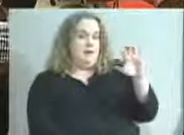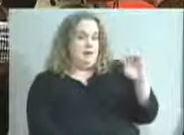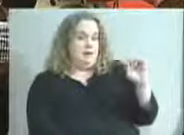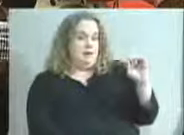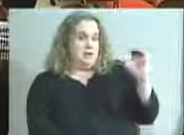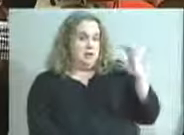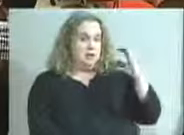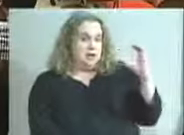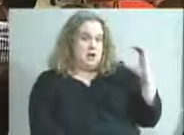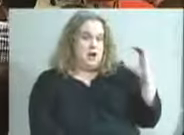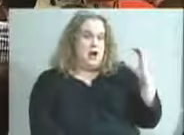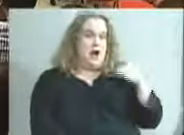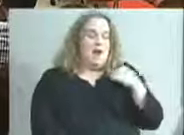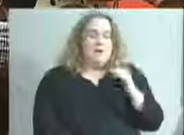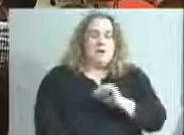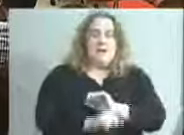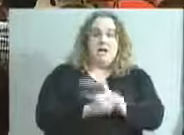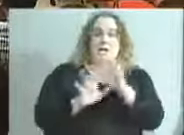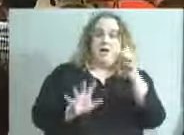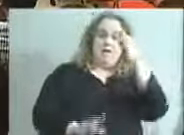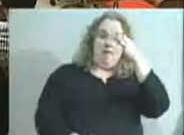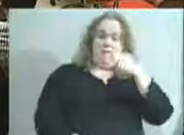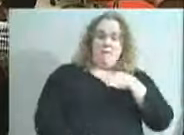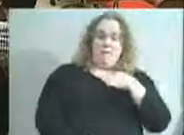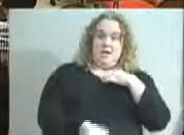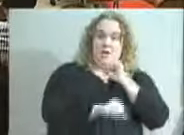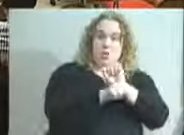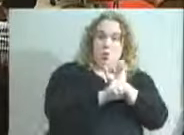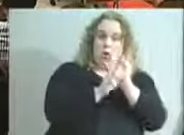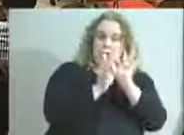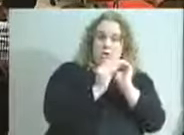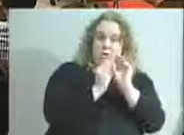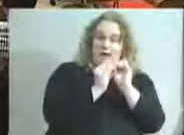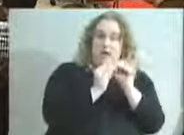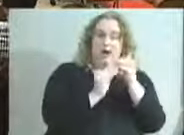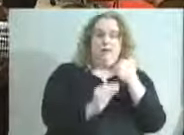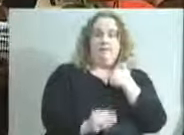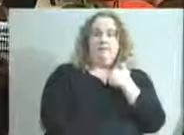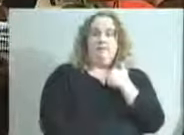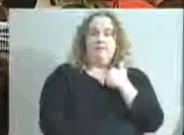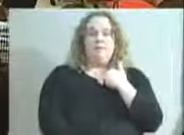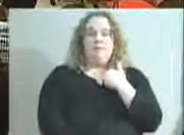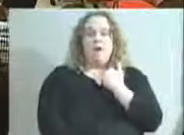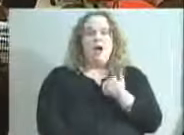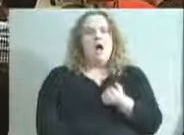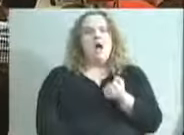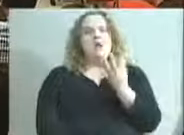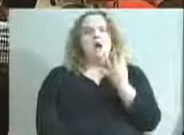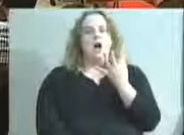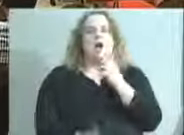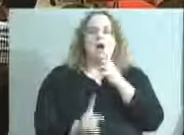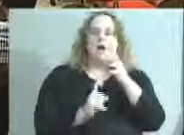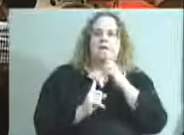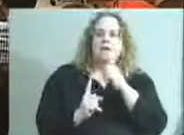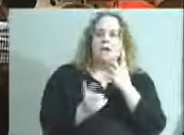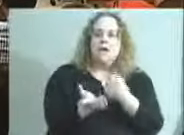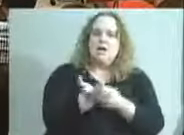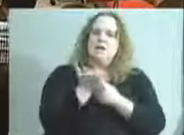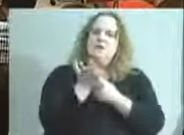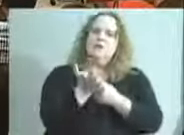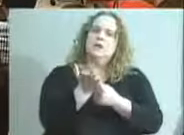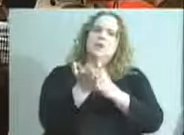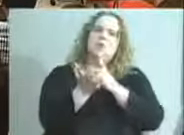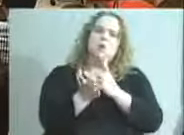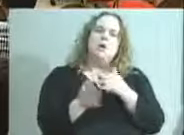It's become apparent to me that a lot of times when we're in work sessions that we have a lot of conversational dialogue that's very